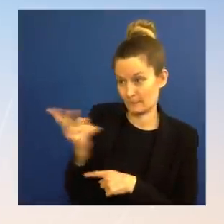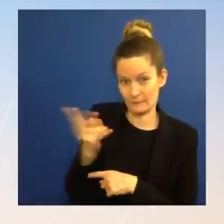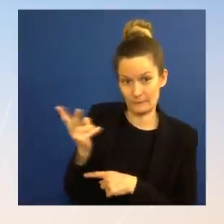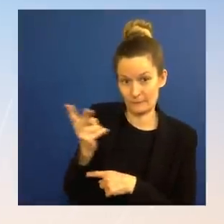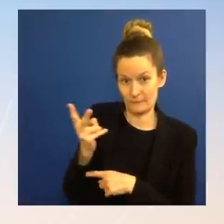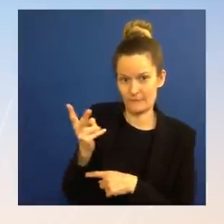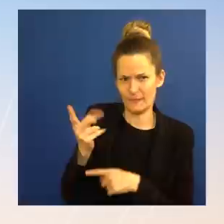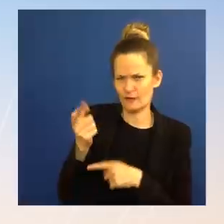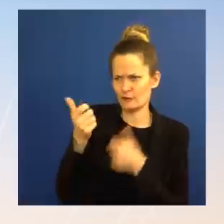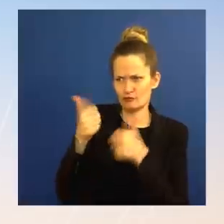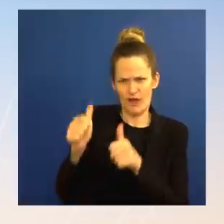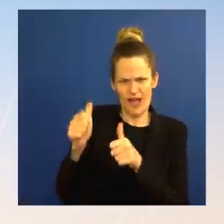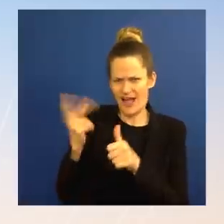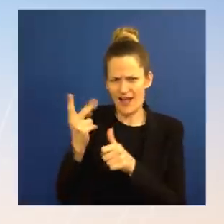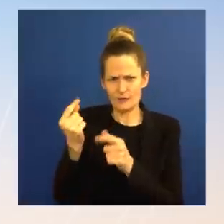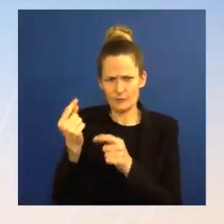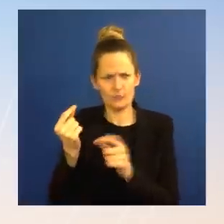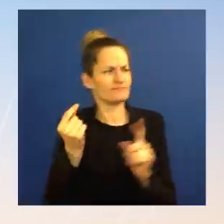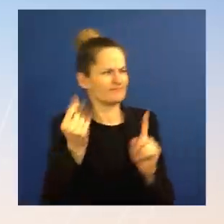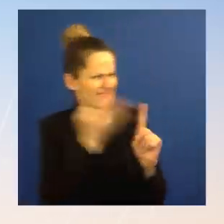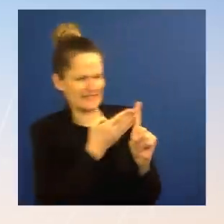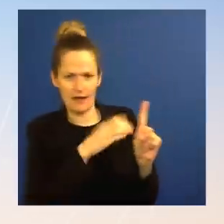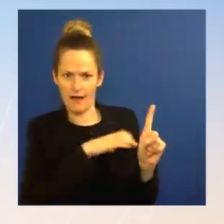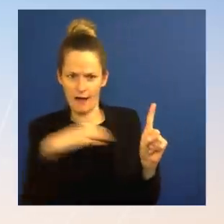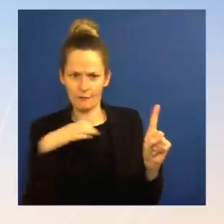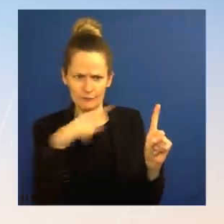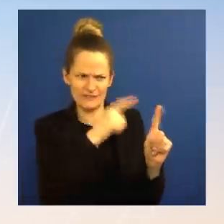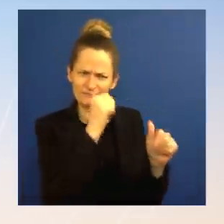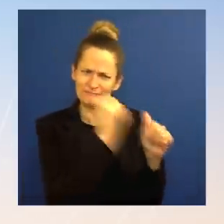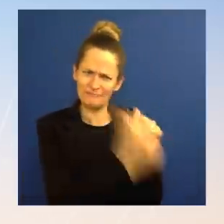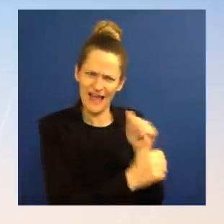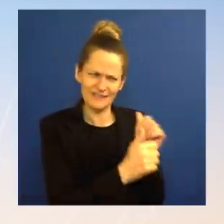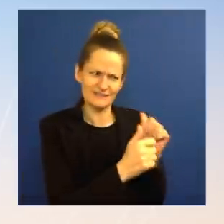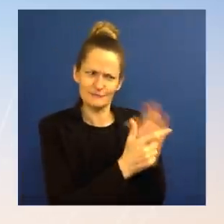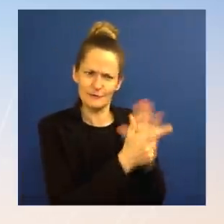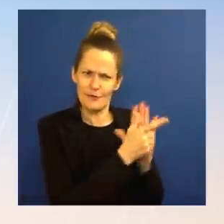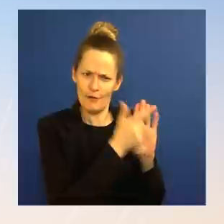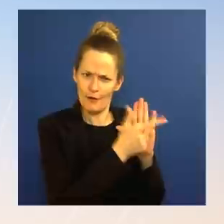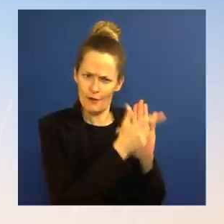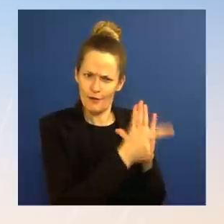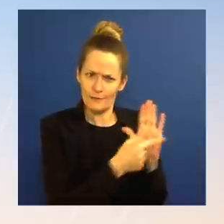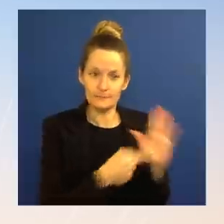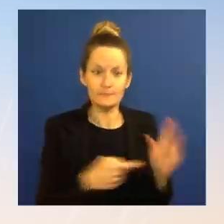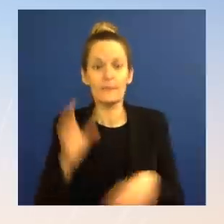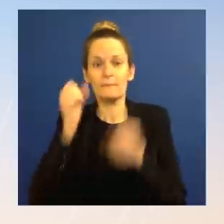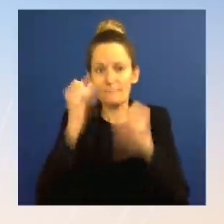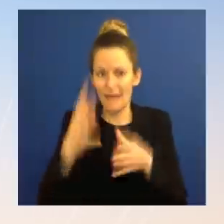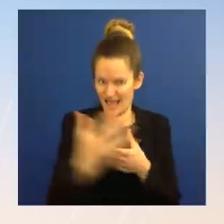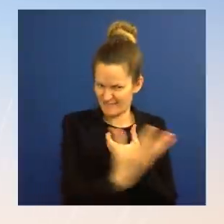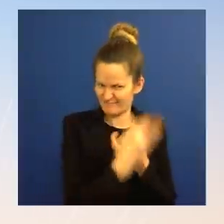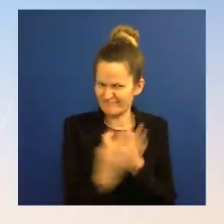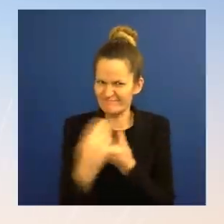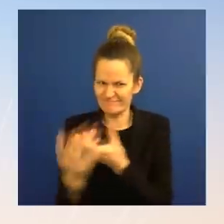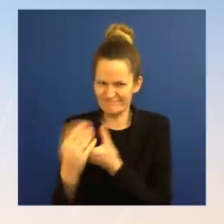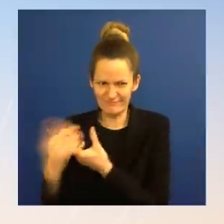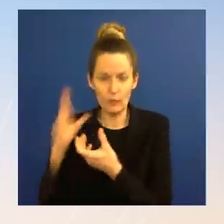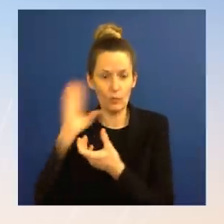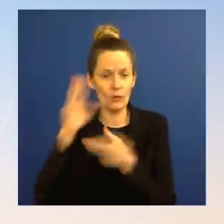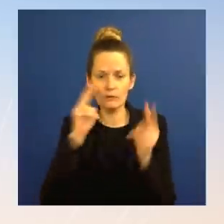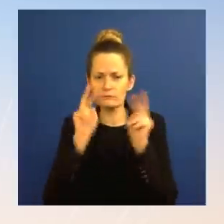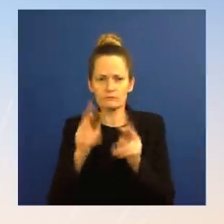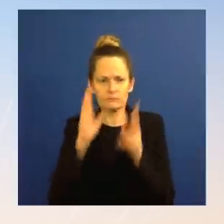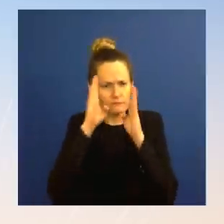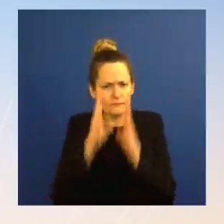Act. During the event, the President, Secretary Raimondo, and the participants will focus in particular on why passing competitiveness legislation